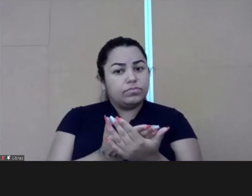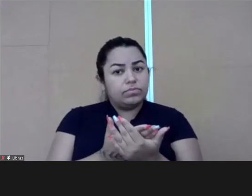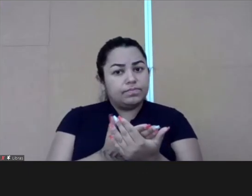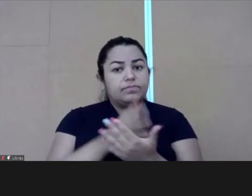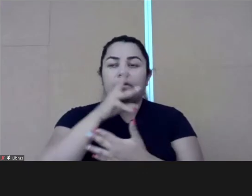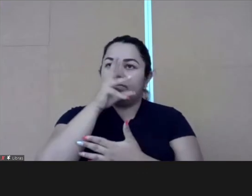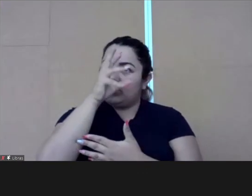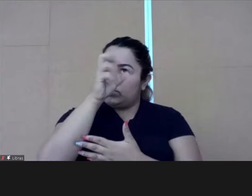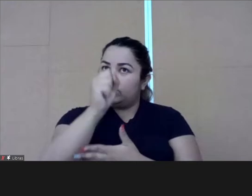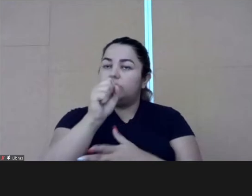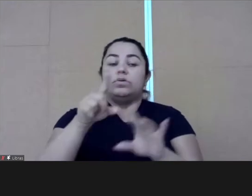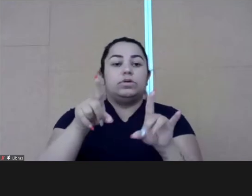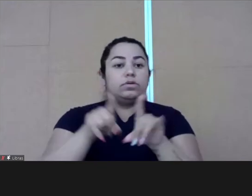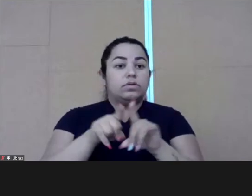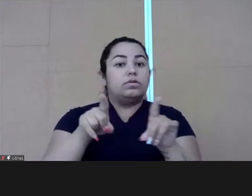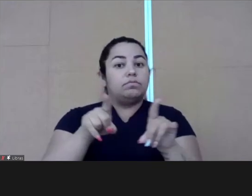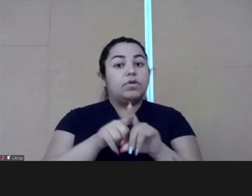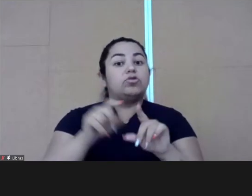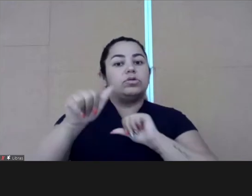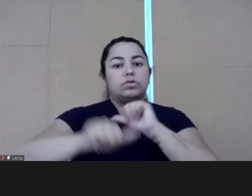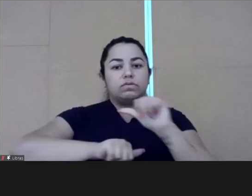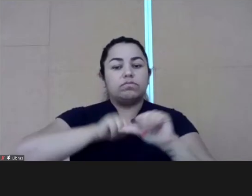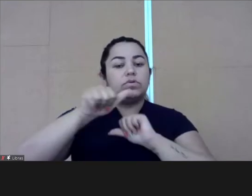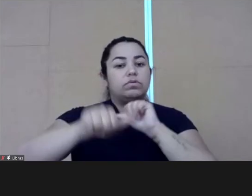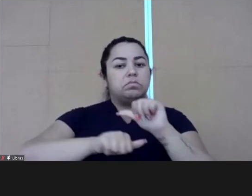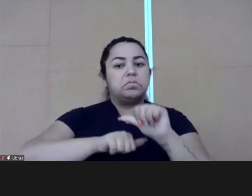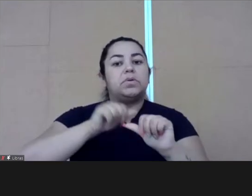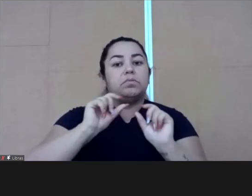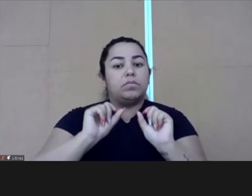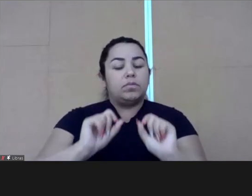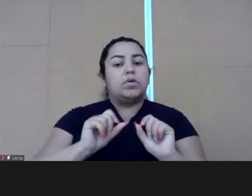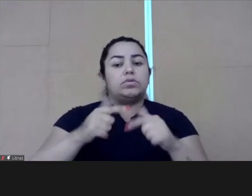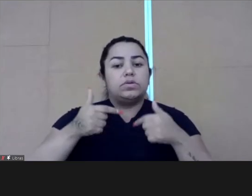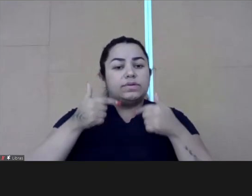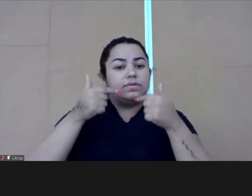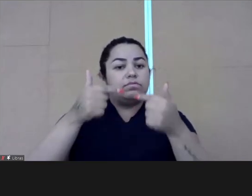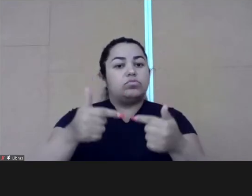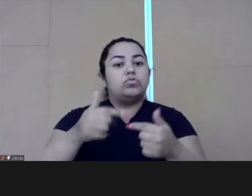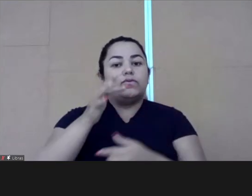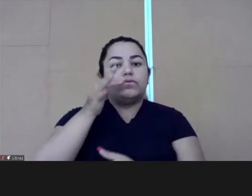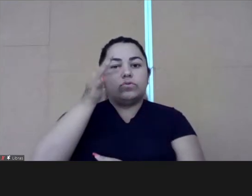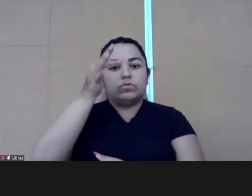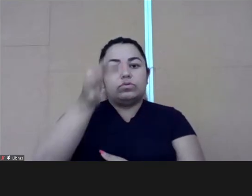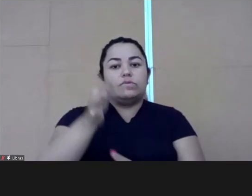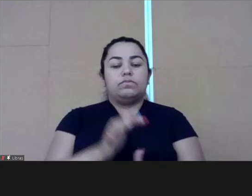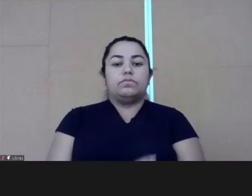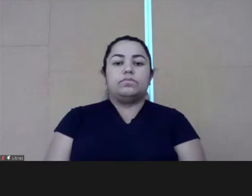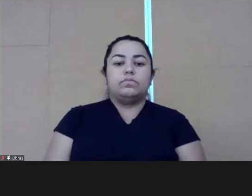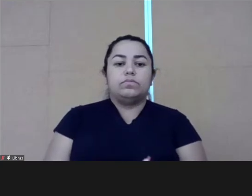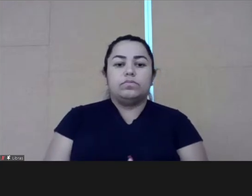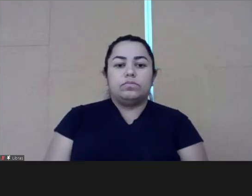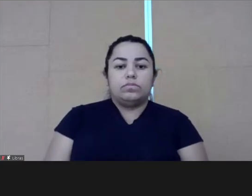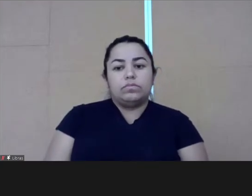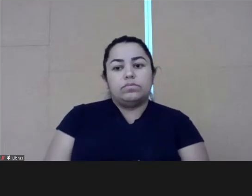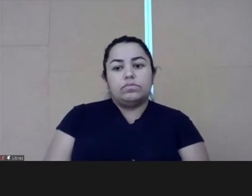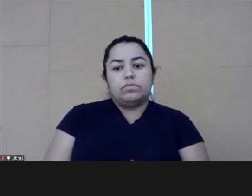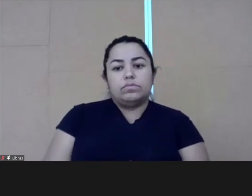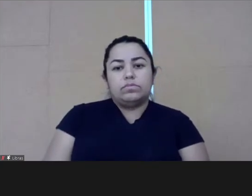to them. And we believe that this is the greatest power of transformation to deal with these challenges in the future.